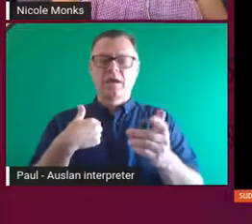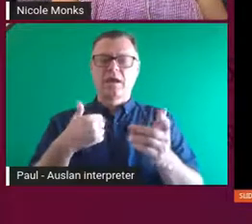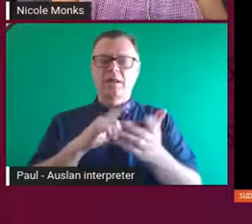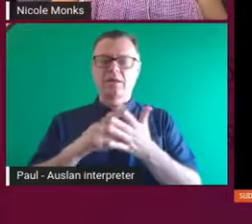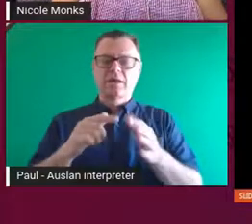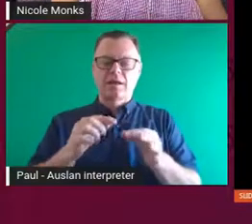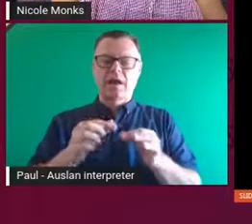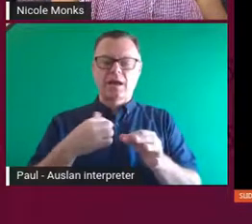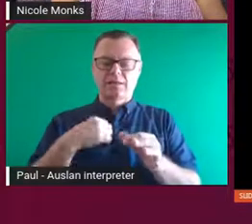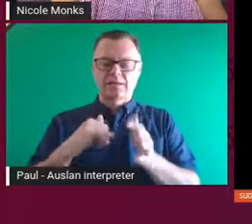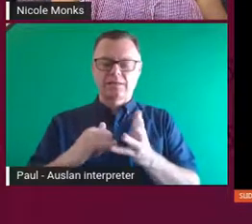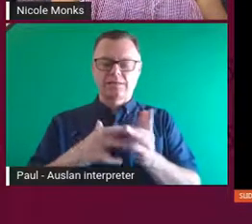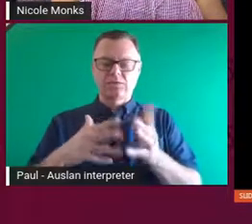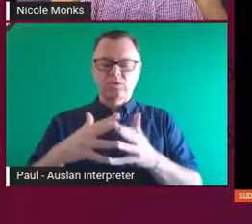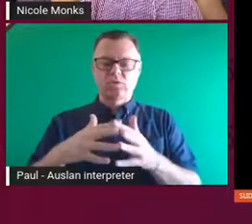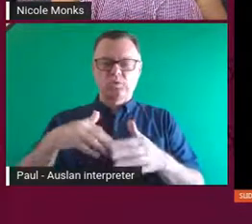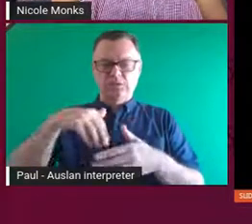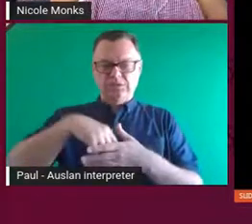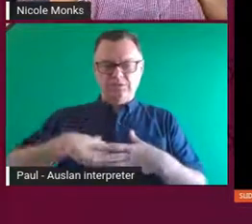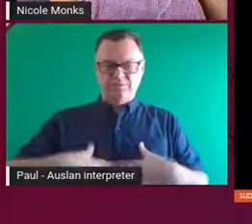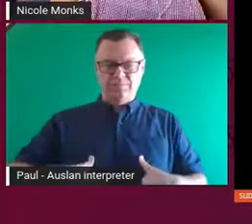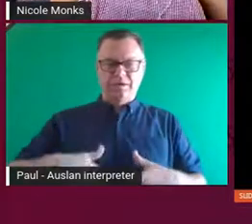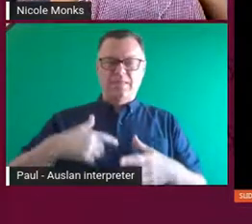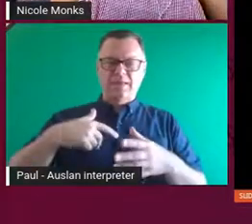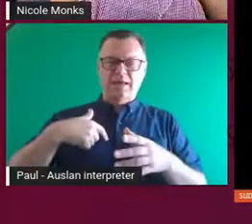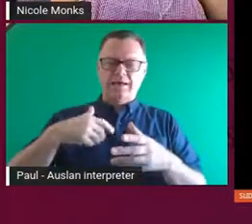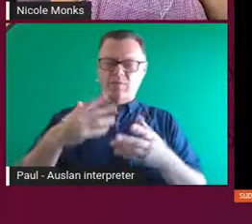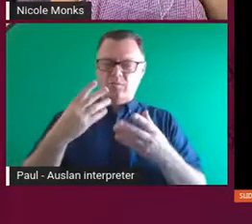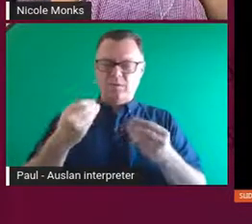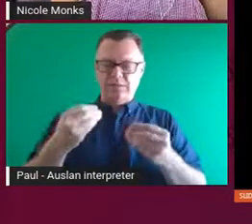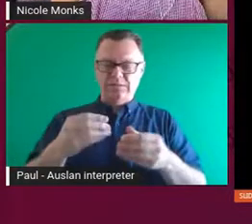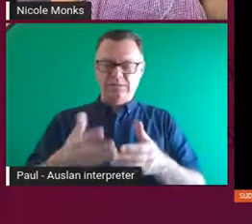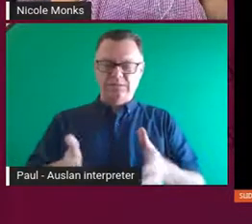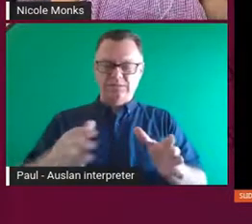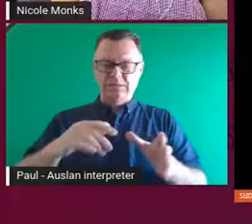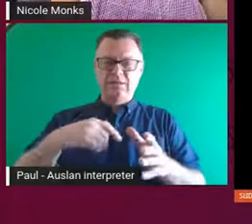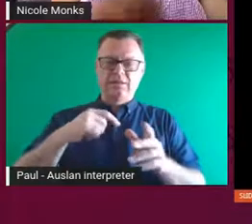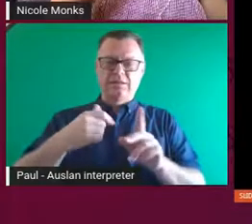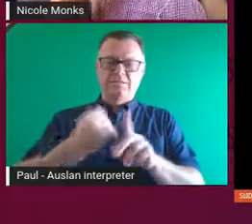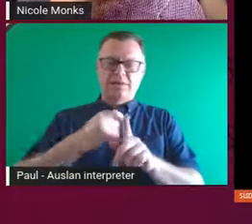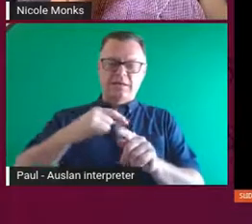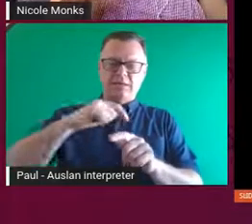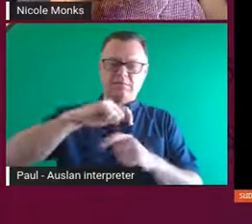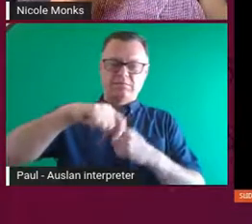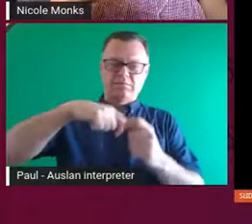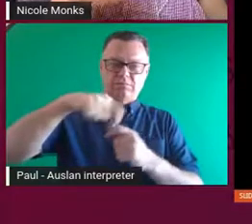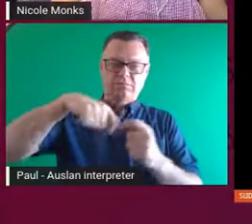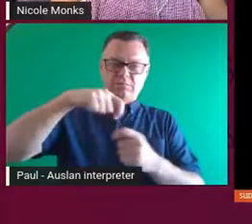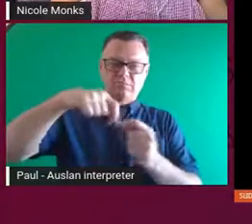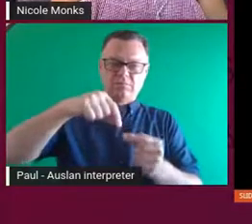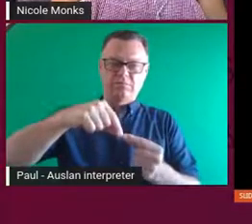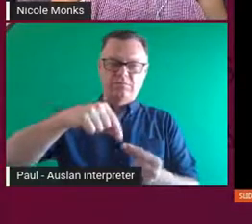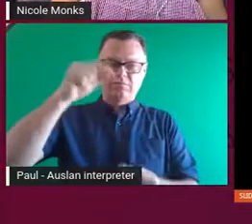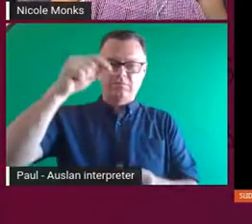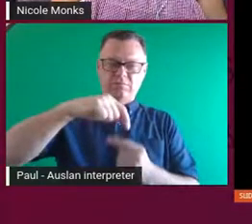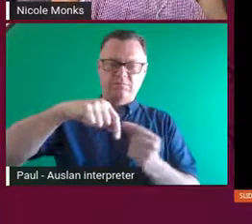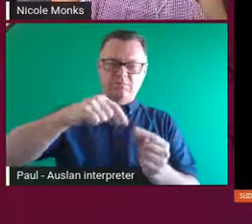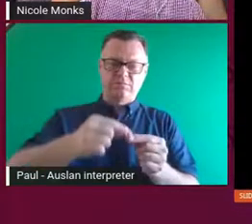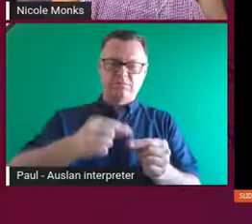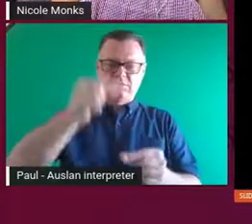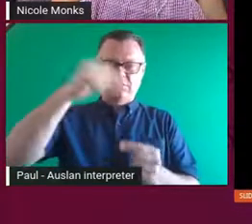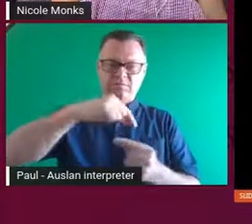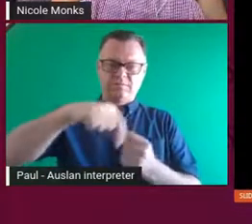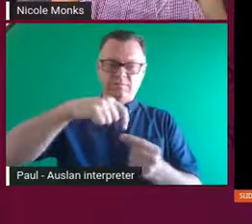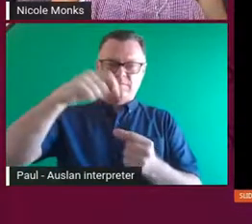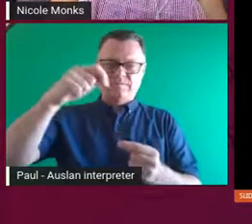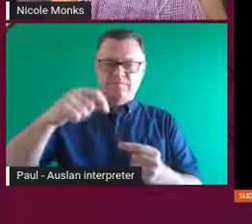things quite remarkably. So you can see around the ends of those shells, I've sort of bound those together with the